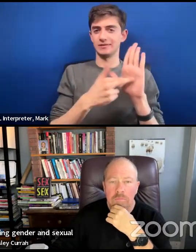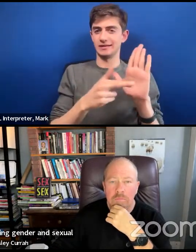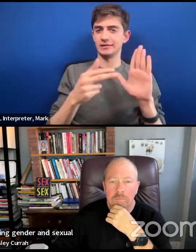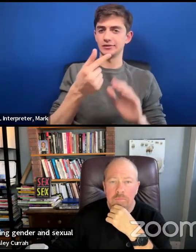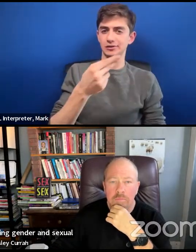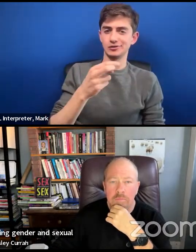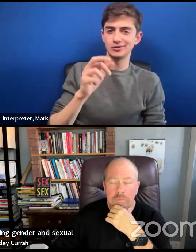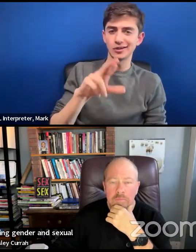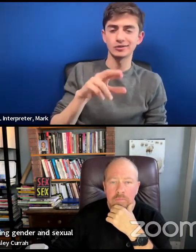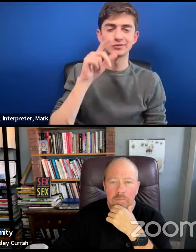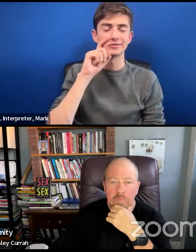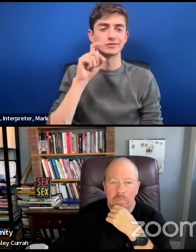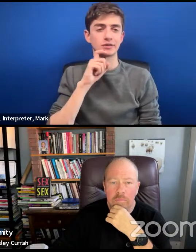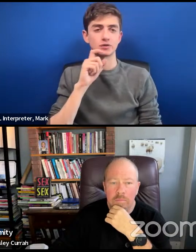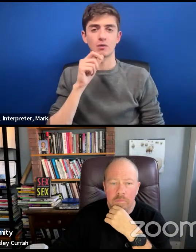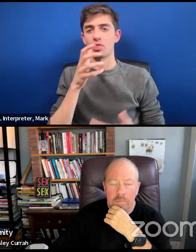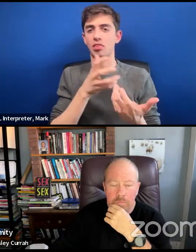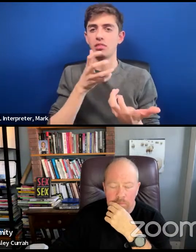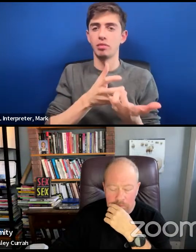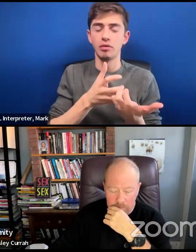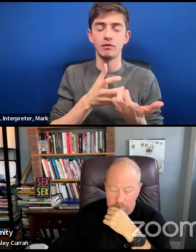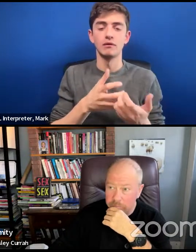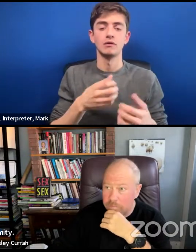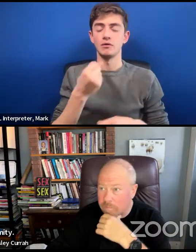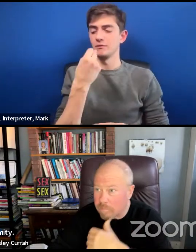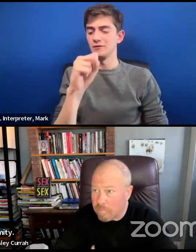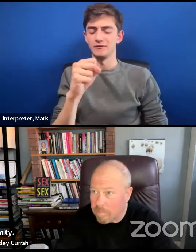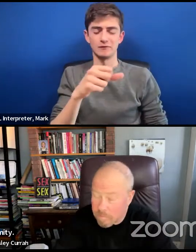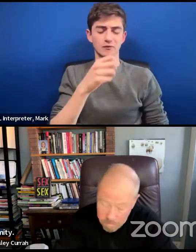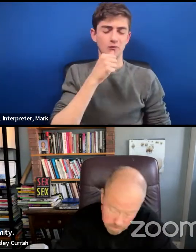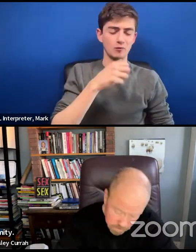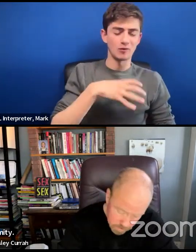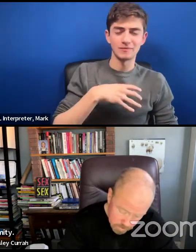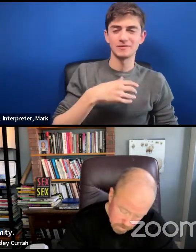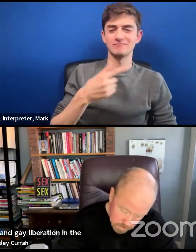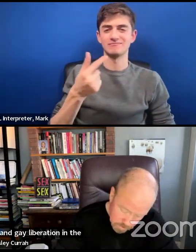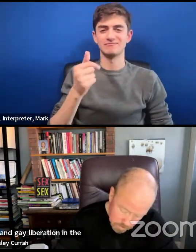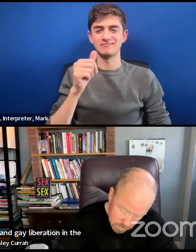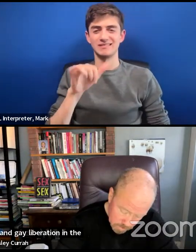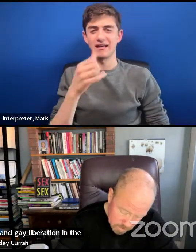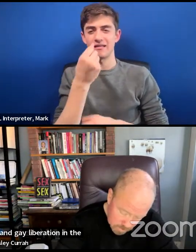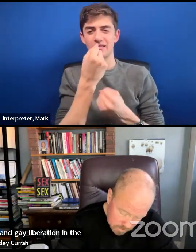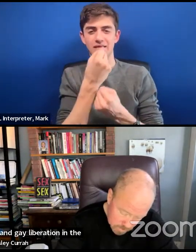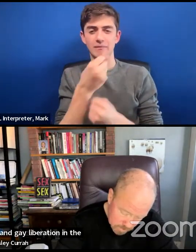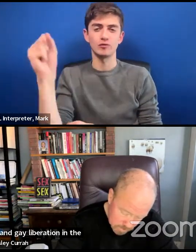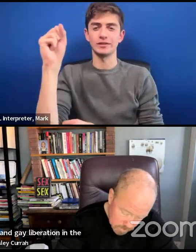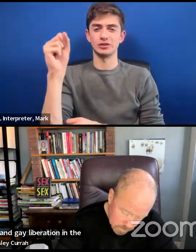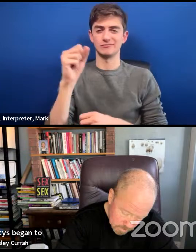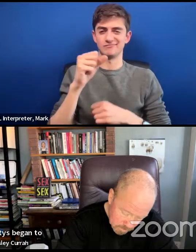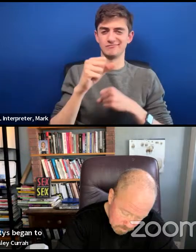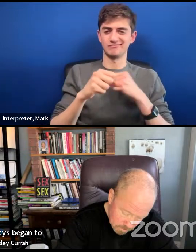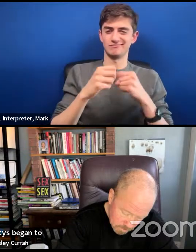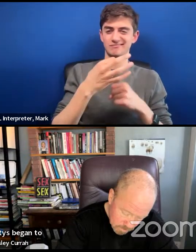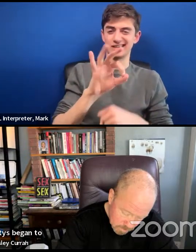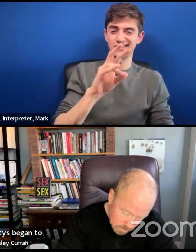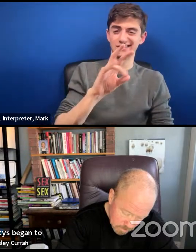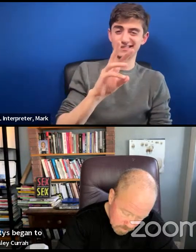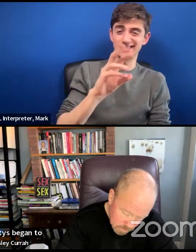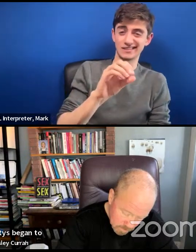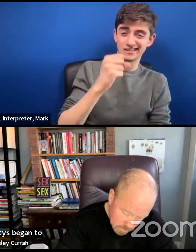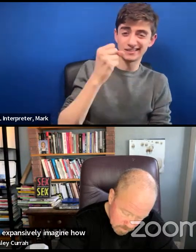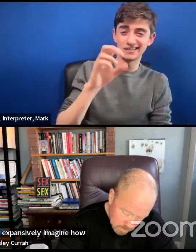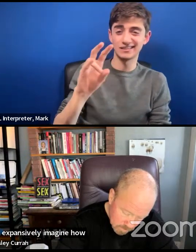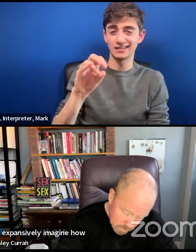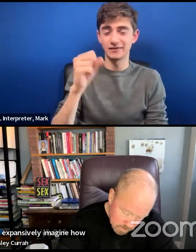movements for women's and gay liberation in the late 60s and 70s began to expansively imagine how gender